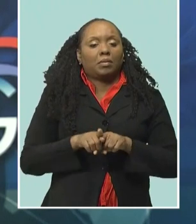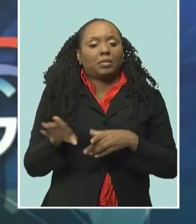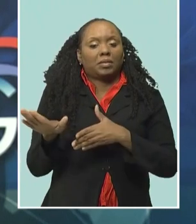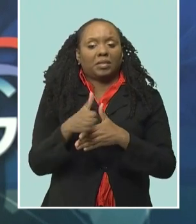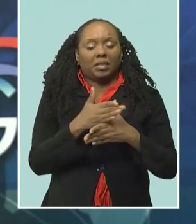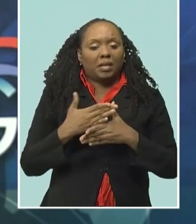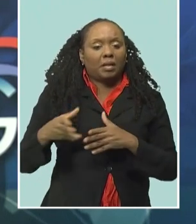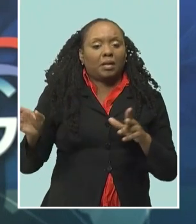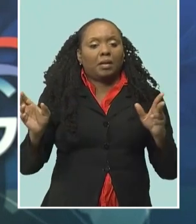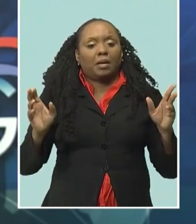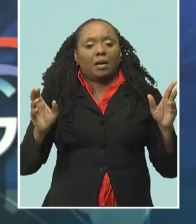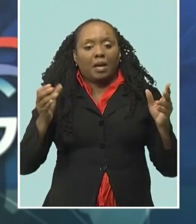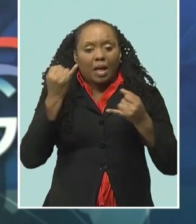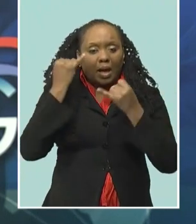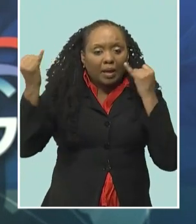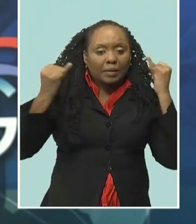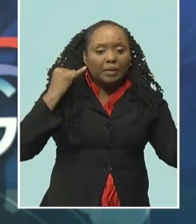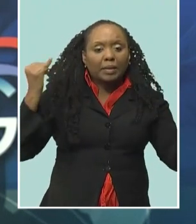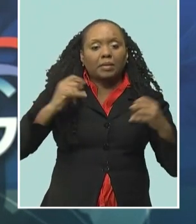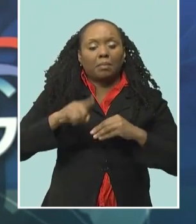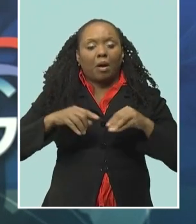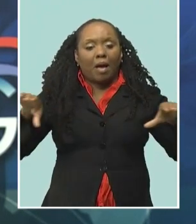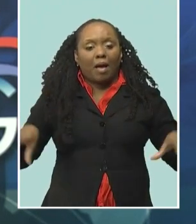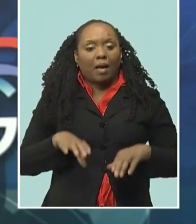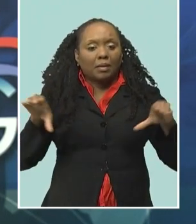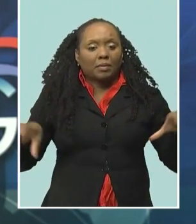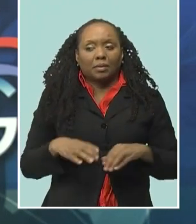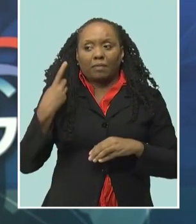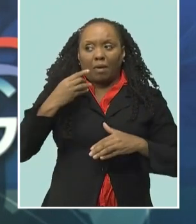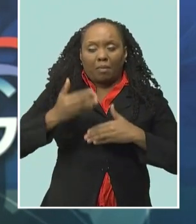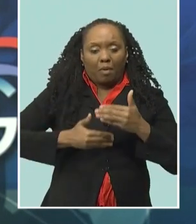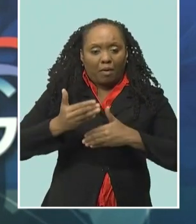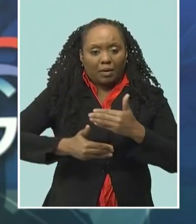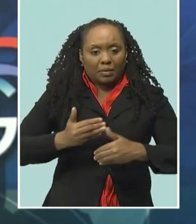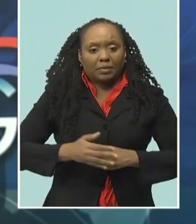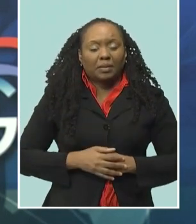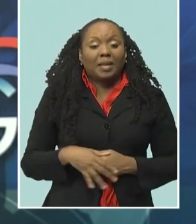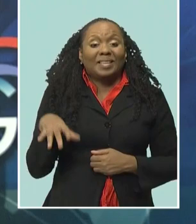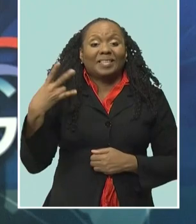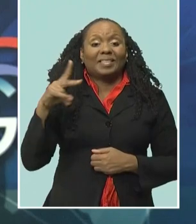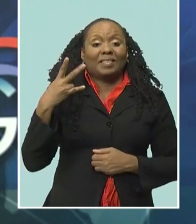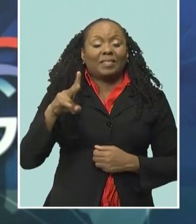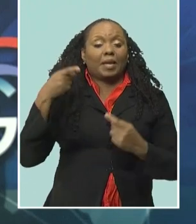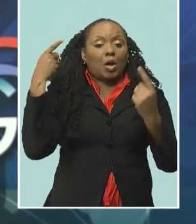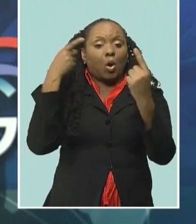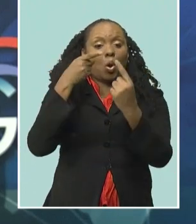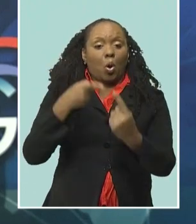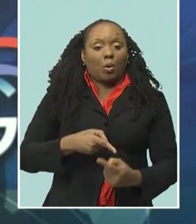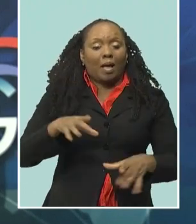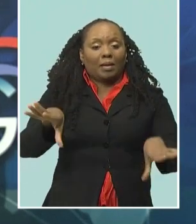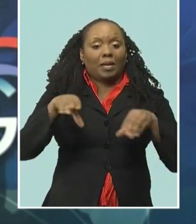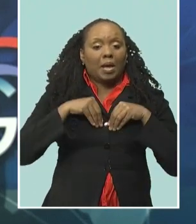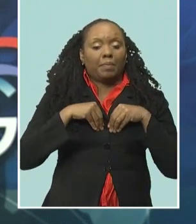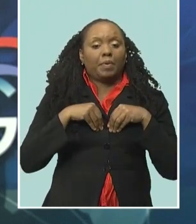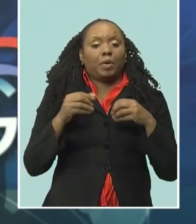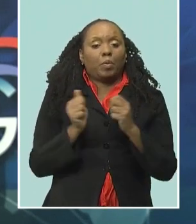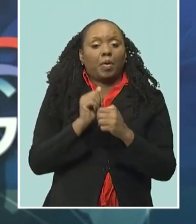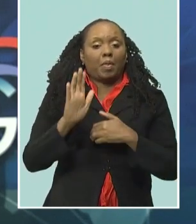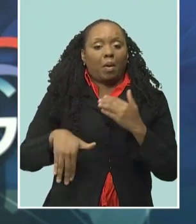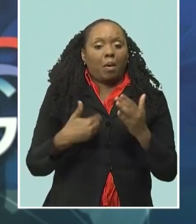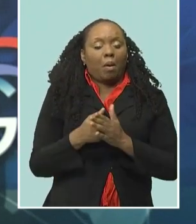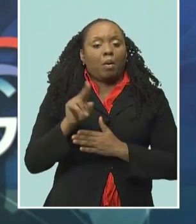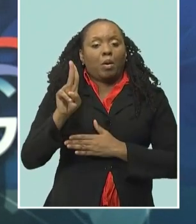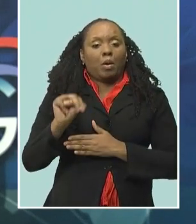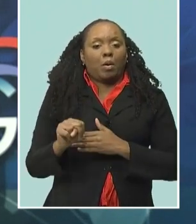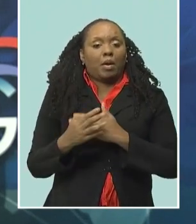share their insights and calls to action for accelerating progress. The 17 goals were adopted by all UN member states in 2015 as